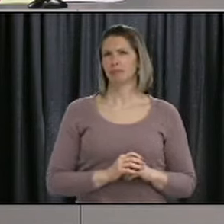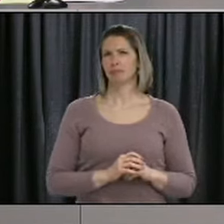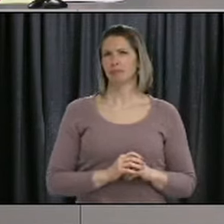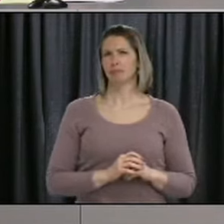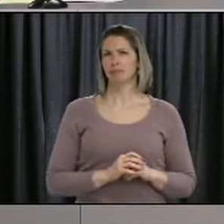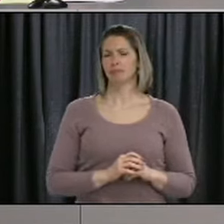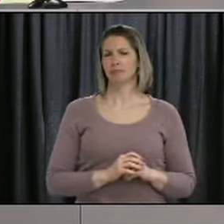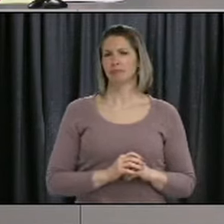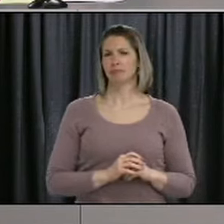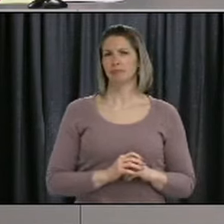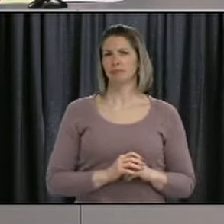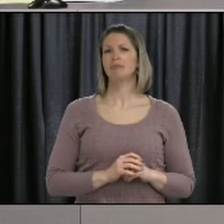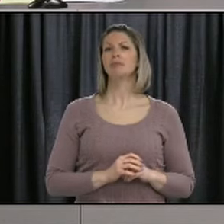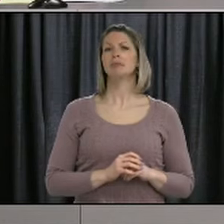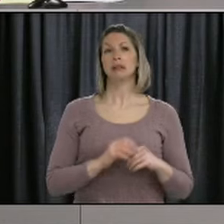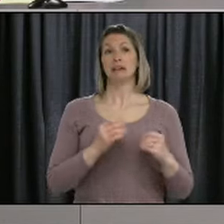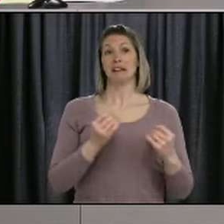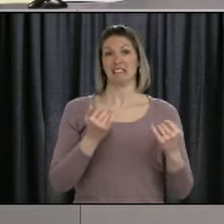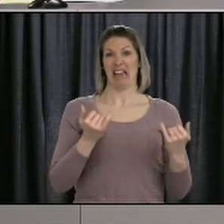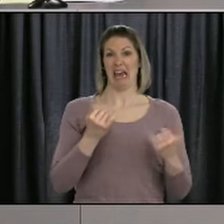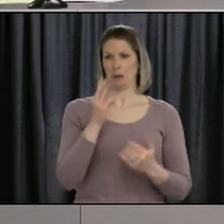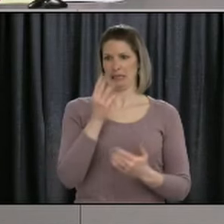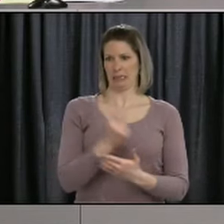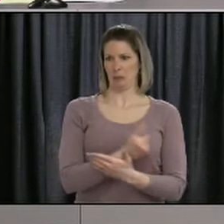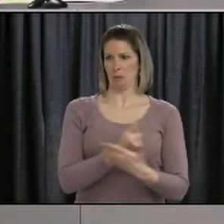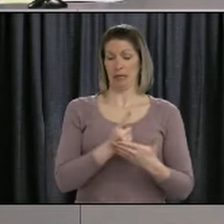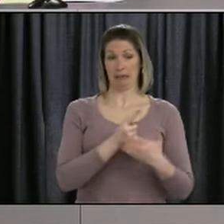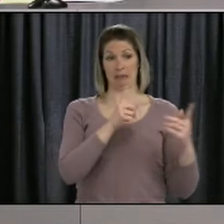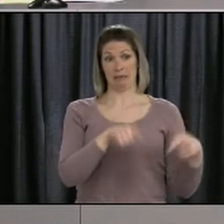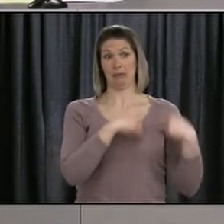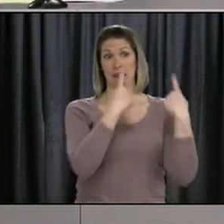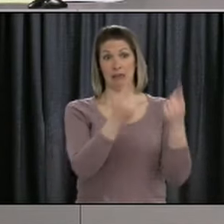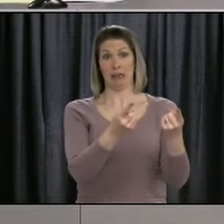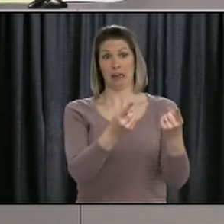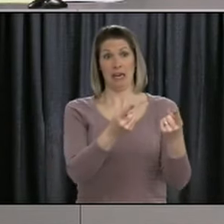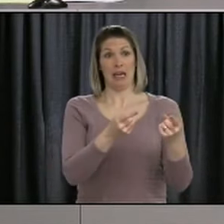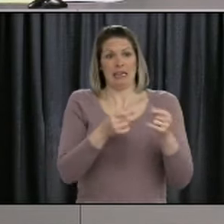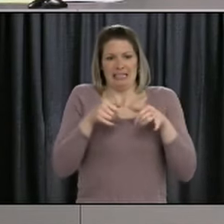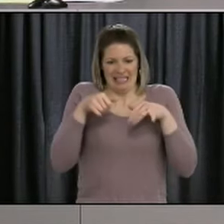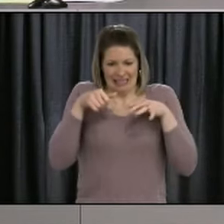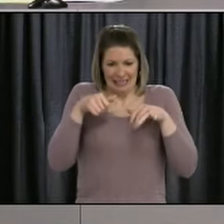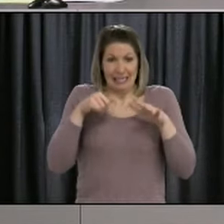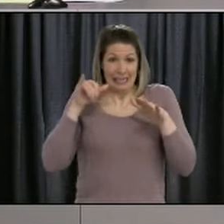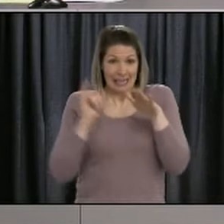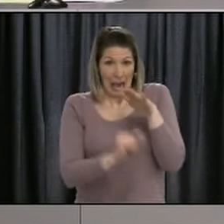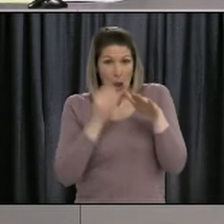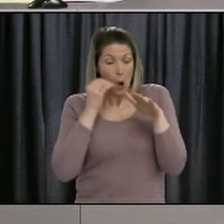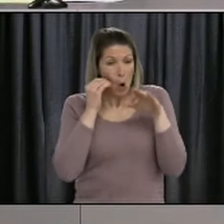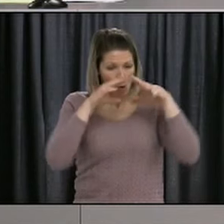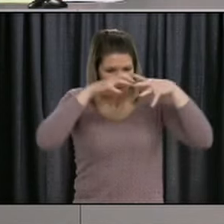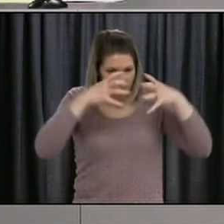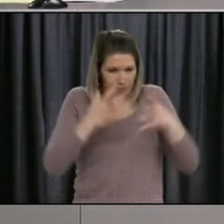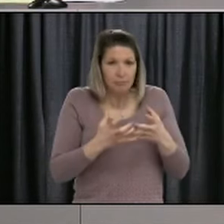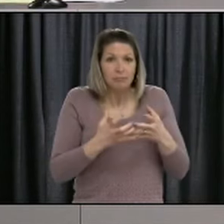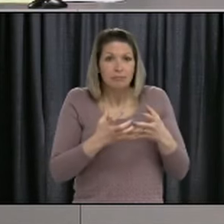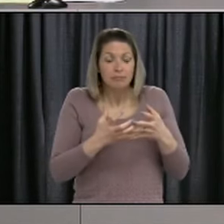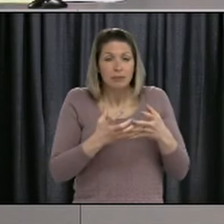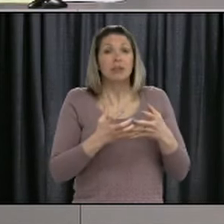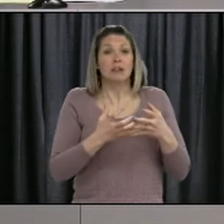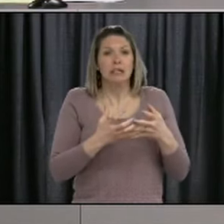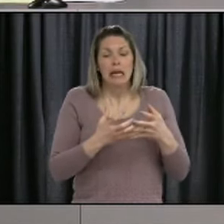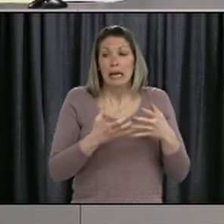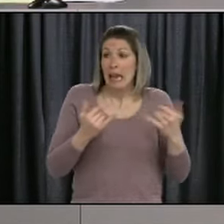of other contagions as well for several weeks now, are we expecting any problems with natural immunity in the population